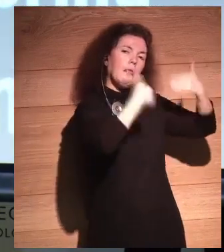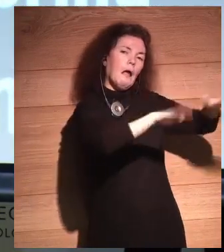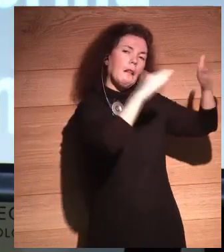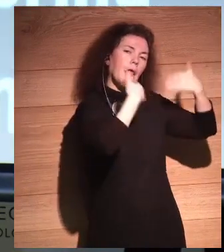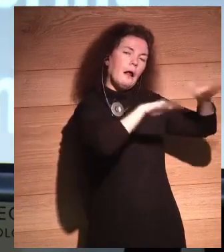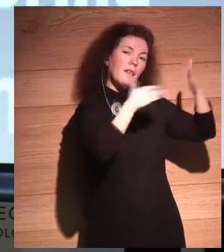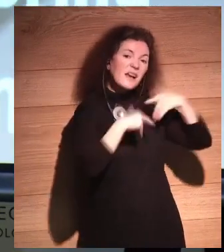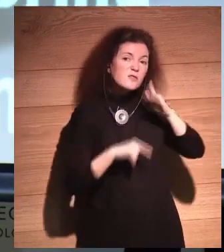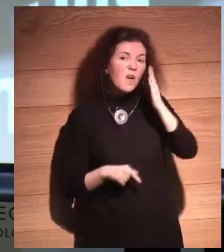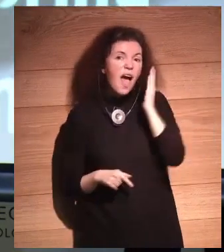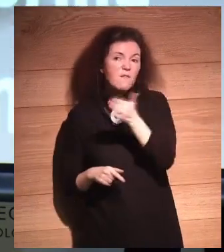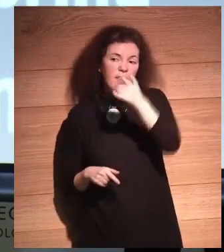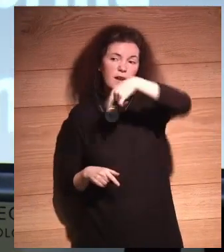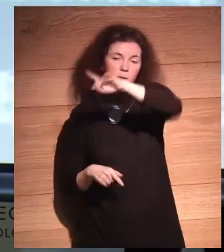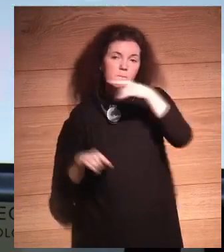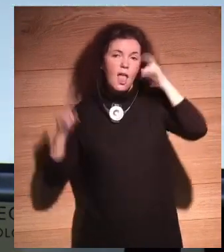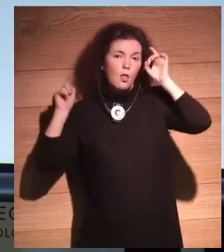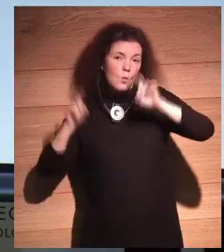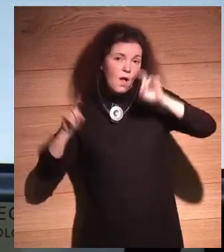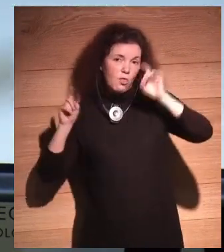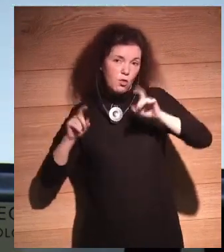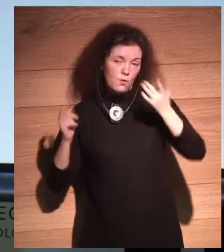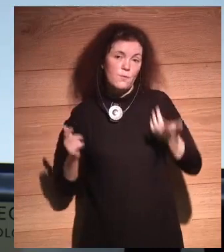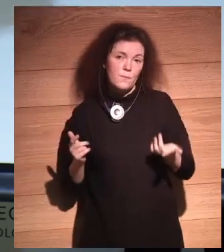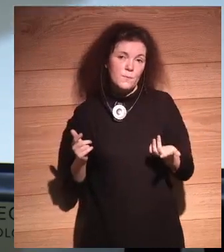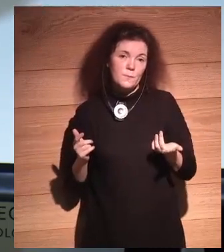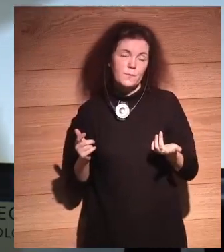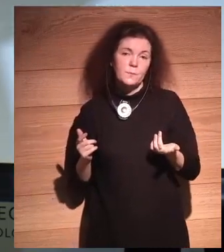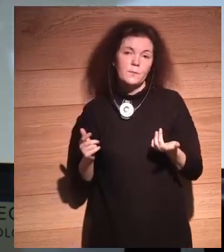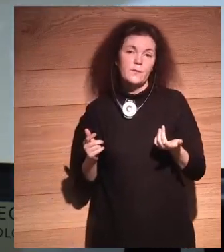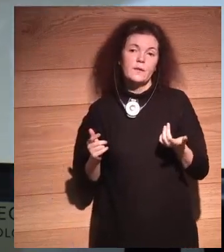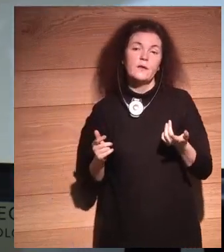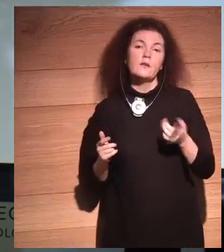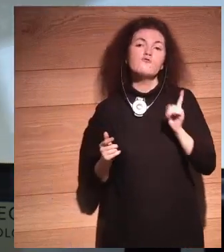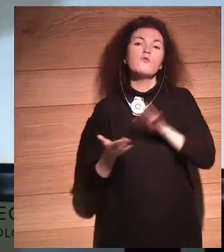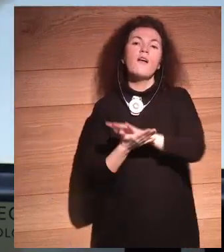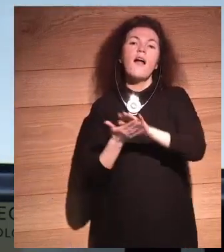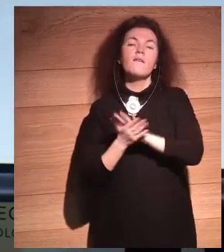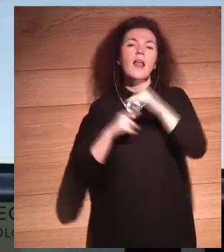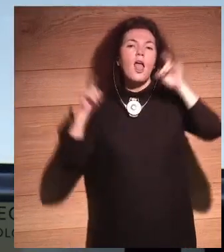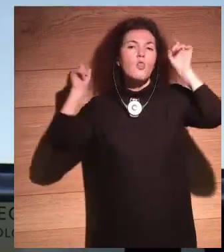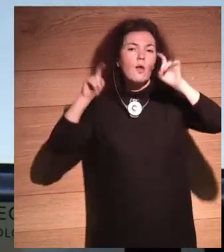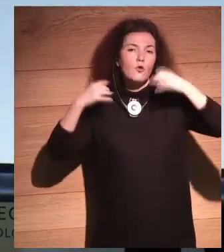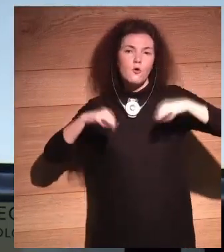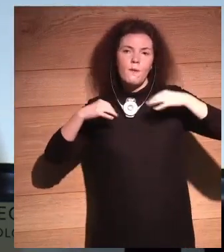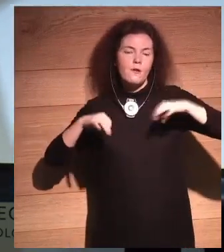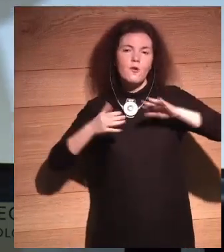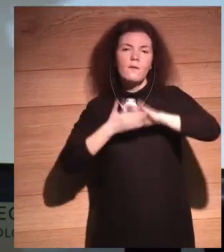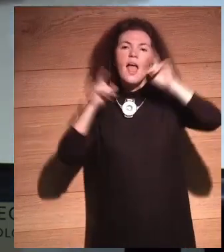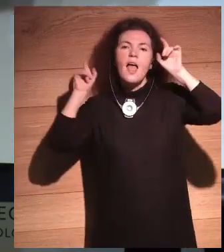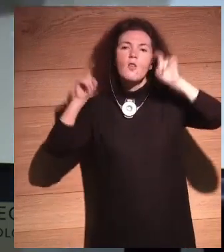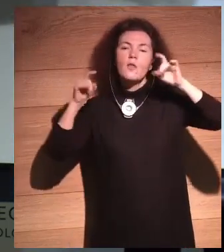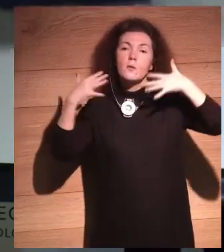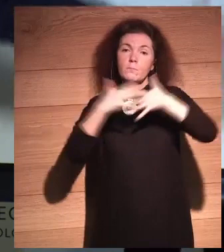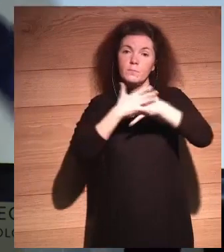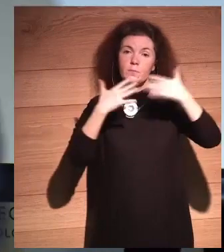think about that. We have to really talk about not just the STEM education, but the combination of the two. I call it HECI. Humanity, ethics,